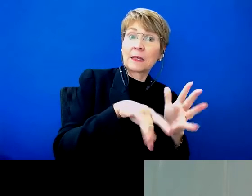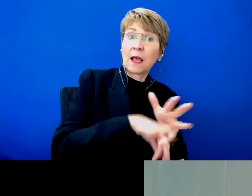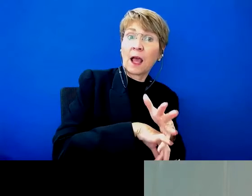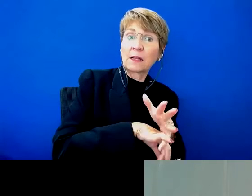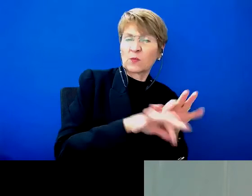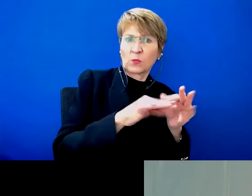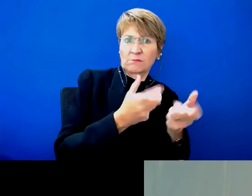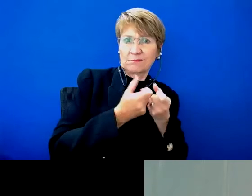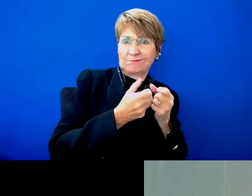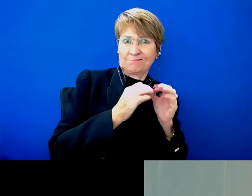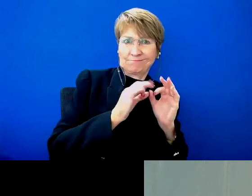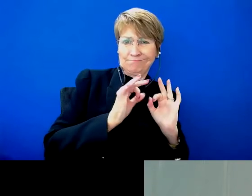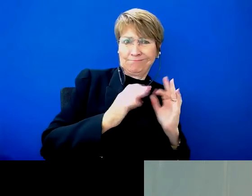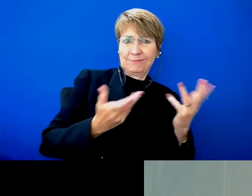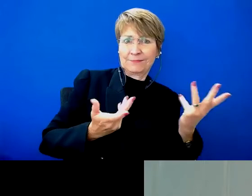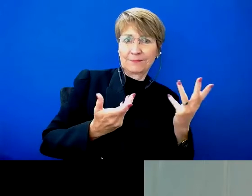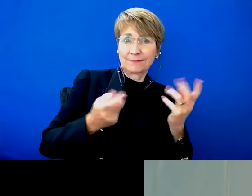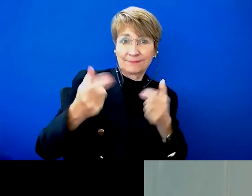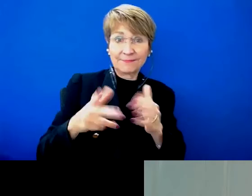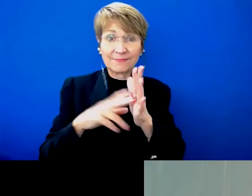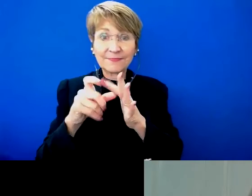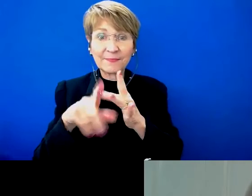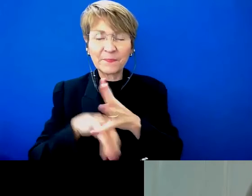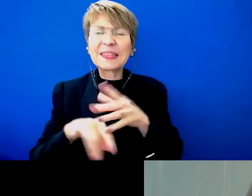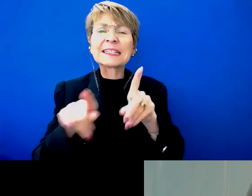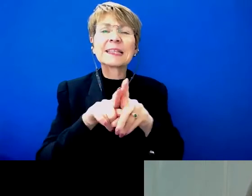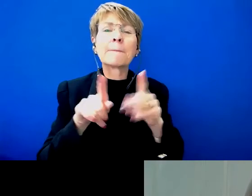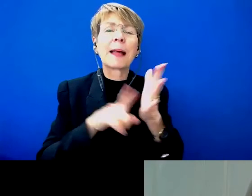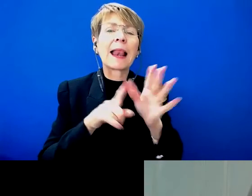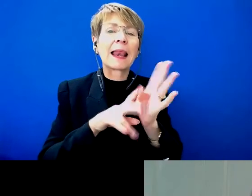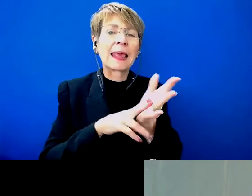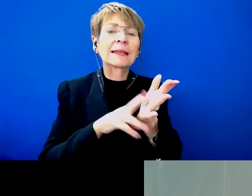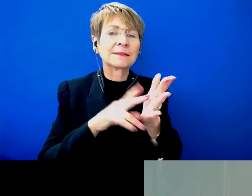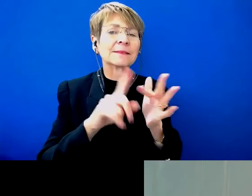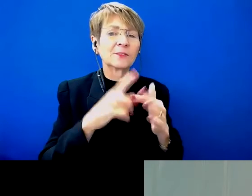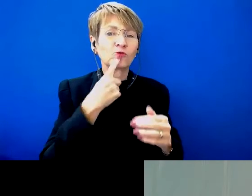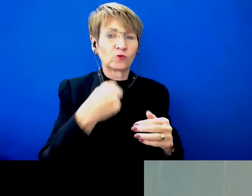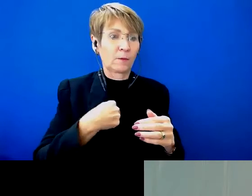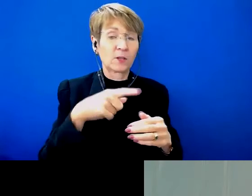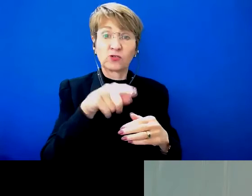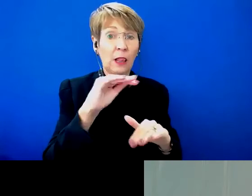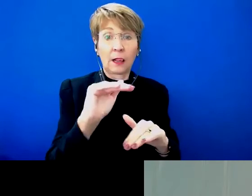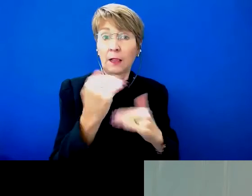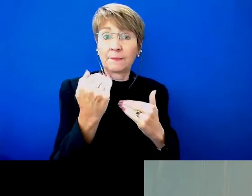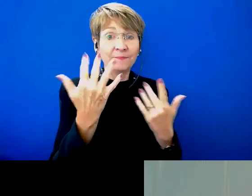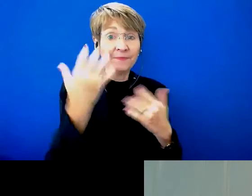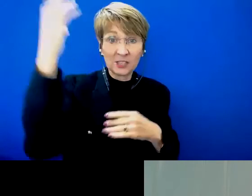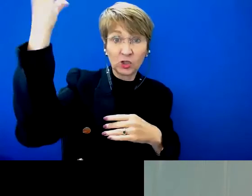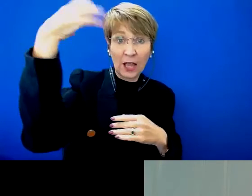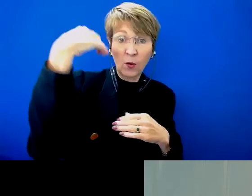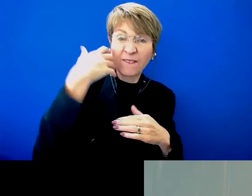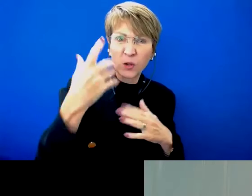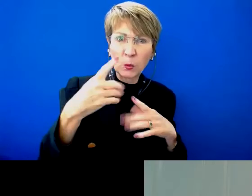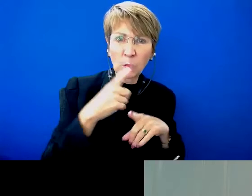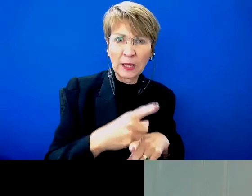telling me a story of you needing to choose, well, not choose, you being limited in the choice of how many showers you could have a week.